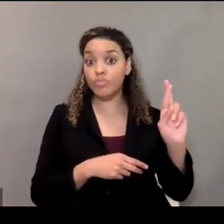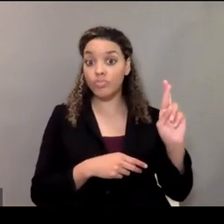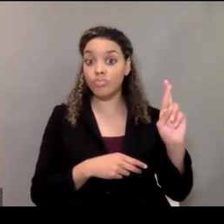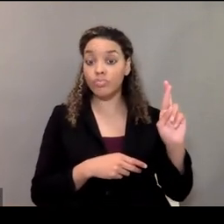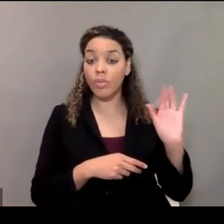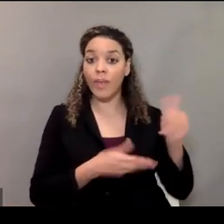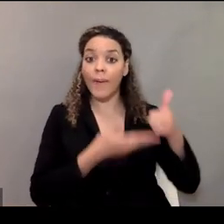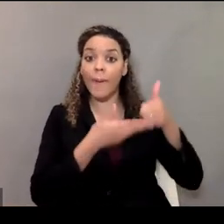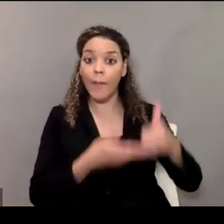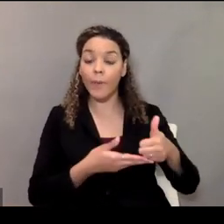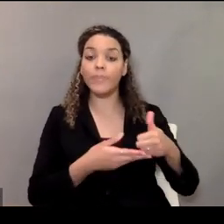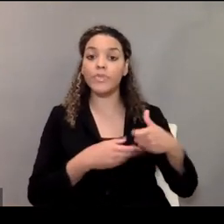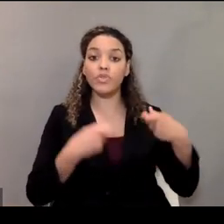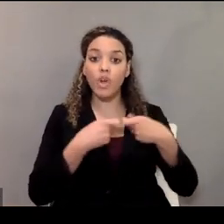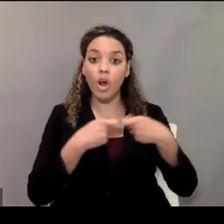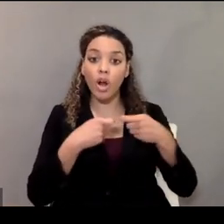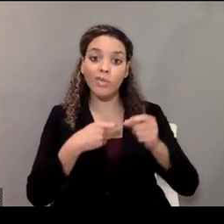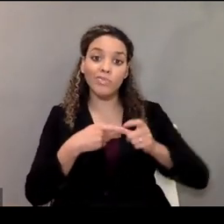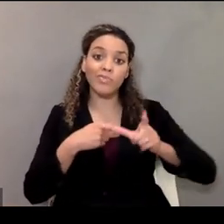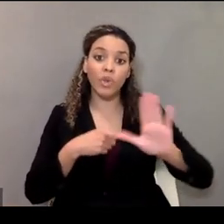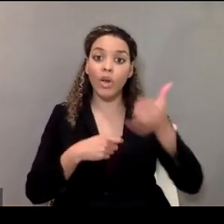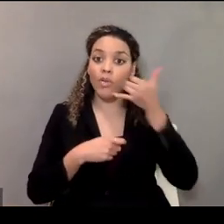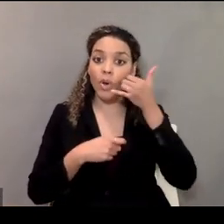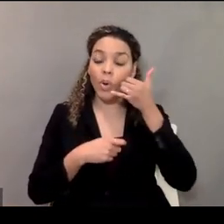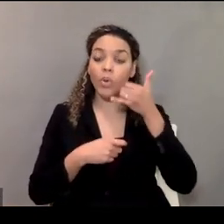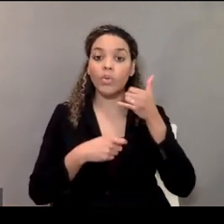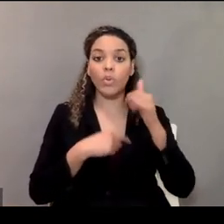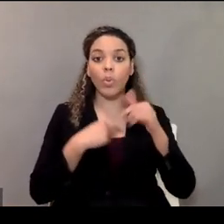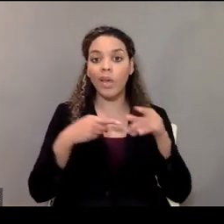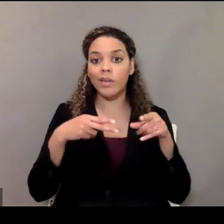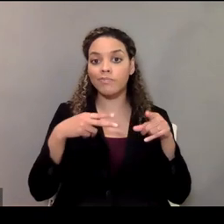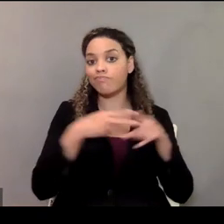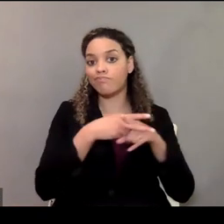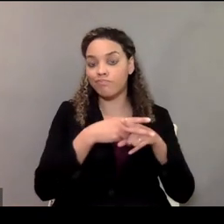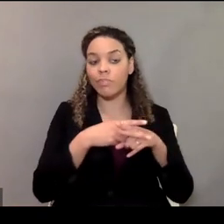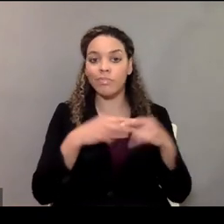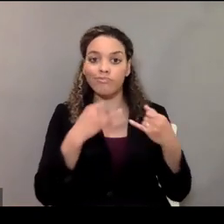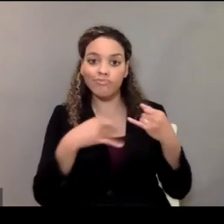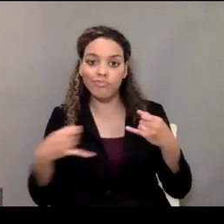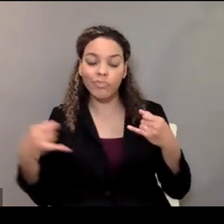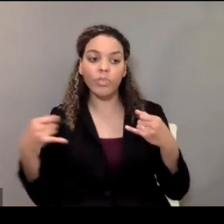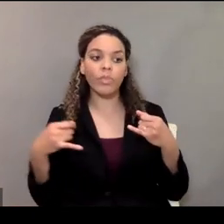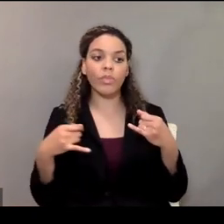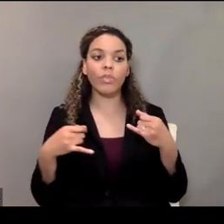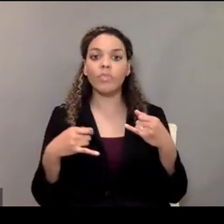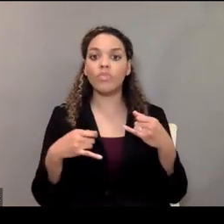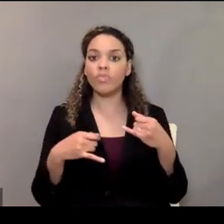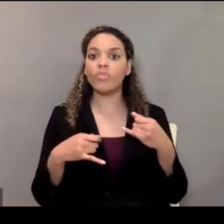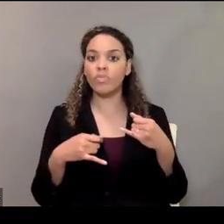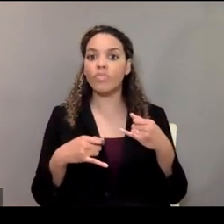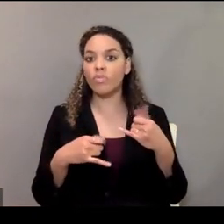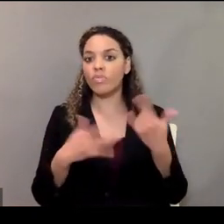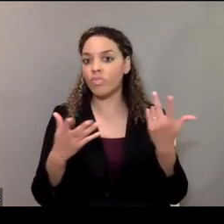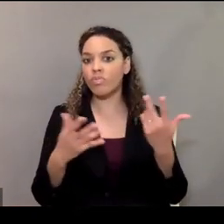can charge your phone once it's plugged in, and itself is kept